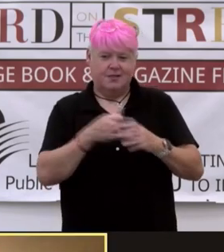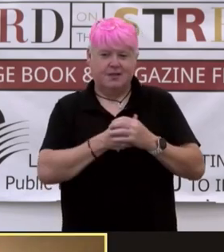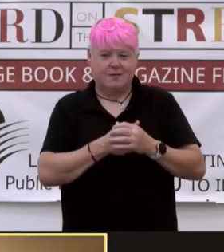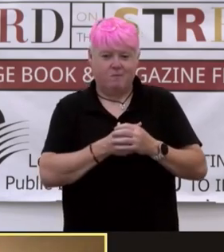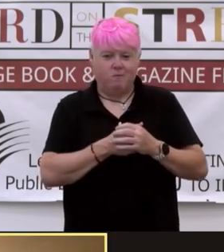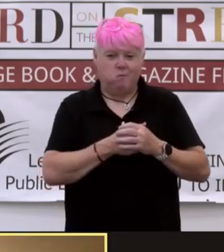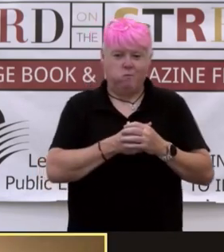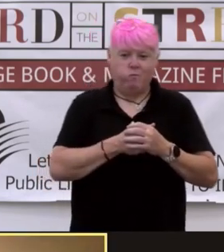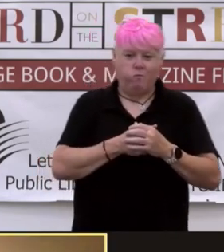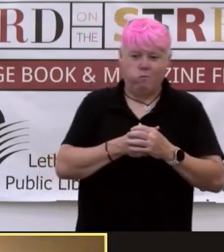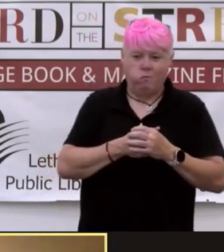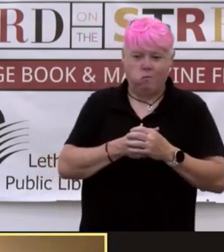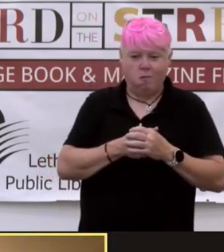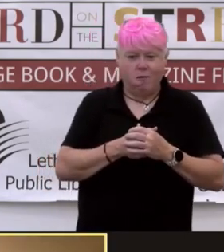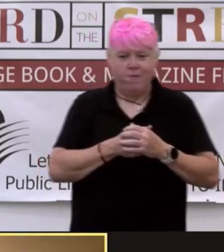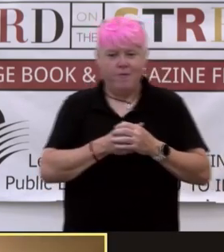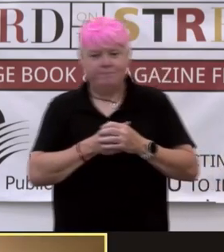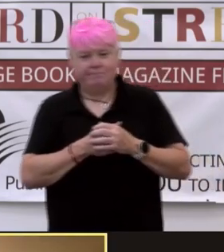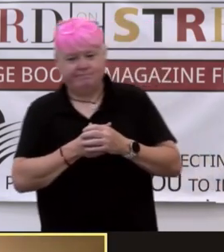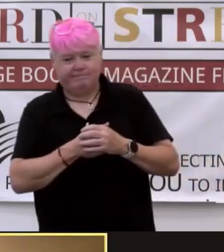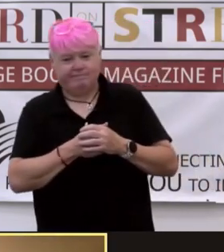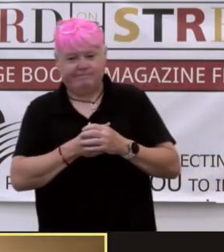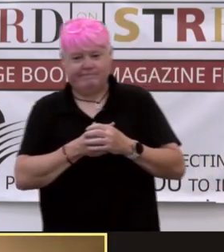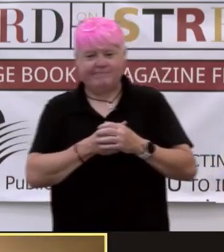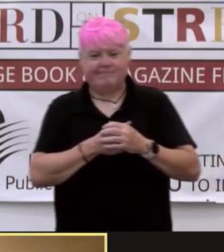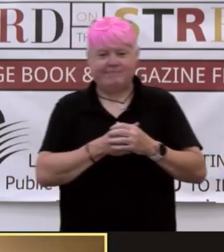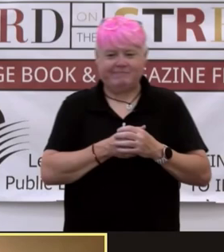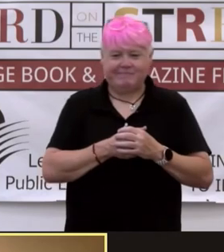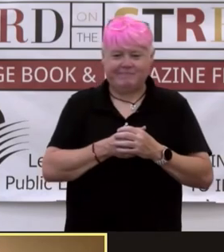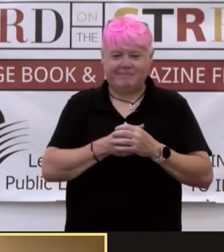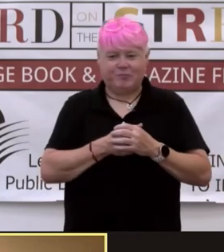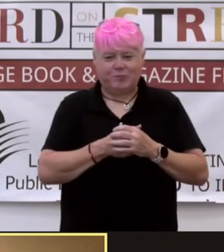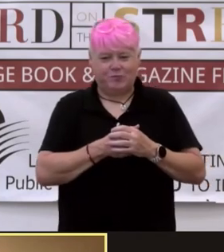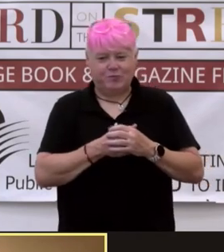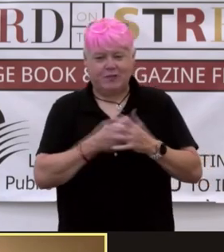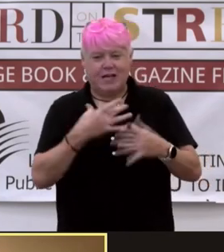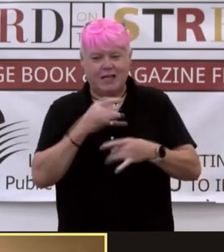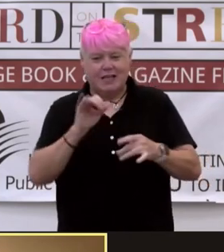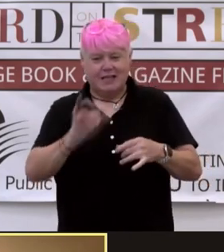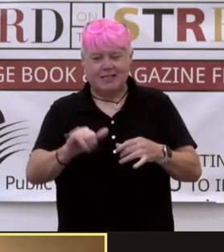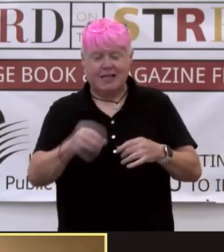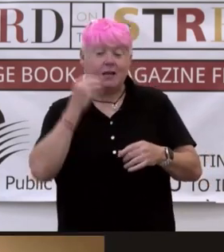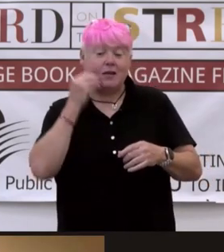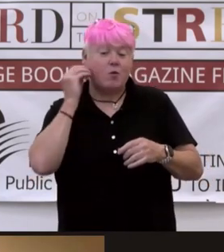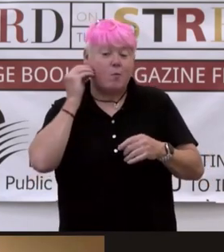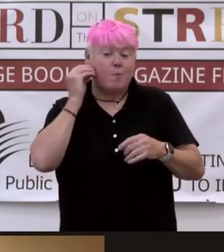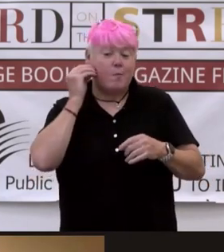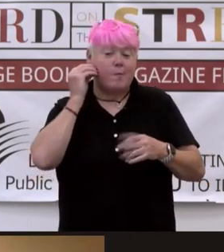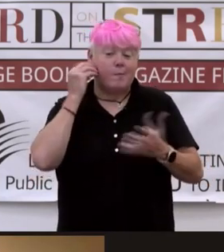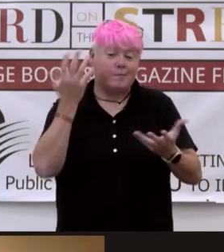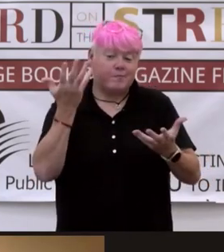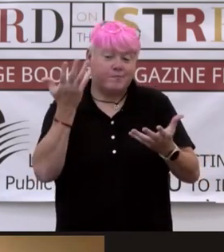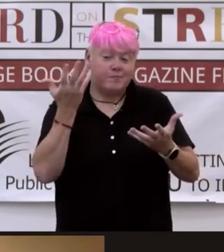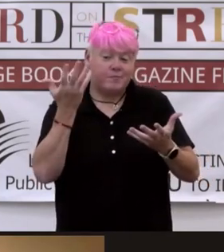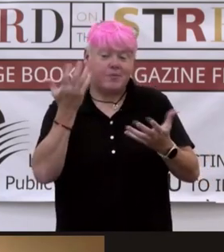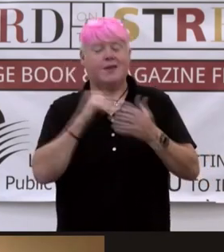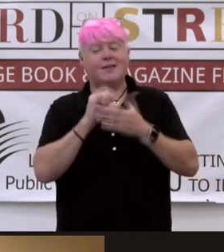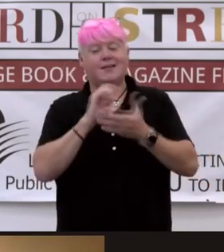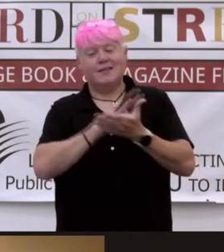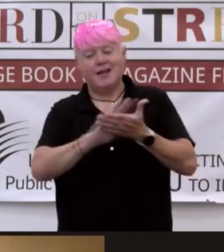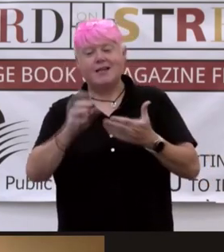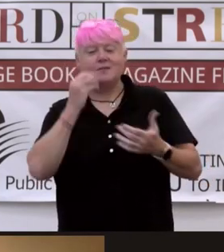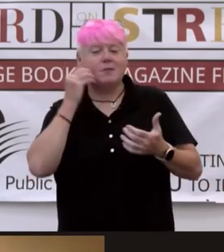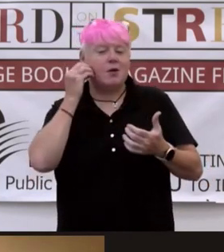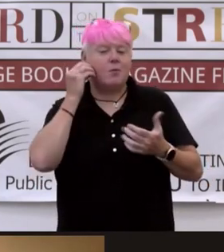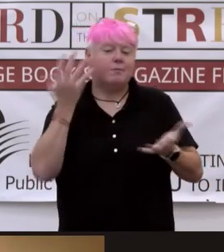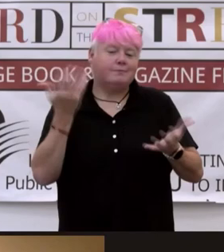past past year. This whole past year. Yeah. I like staying at home, so. It's cozy to be at home. Yeah. I will give homes that.